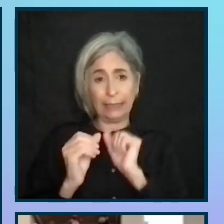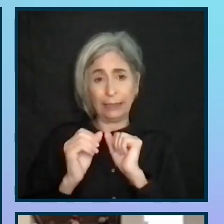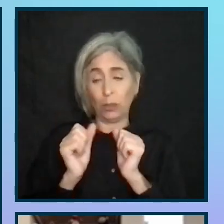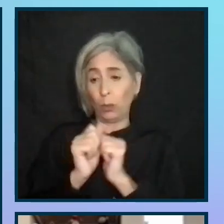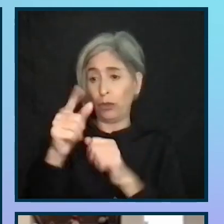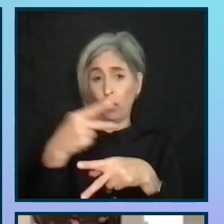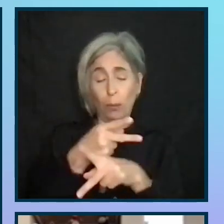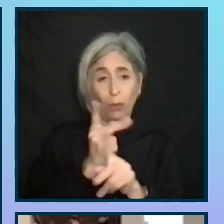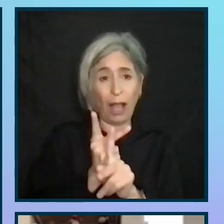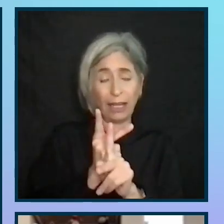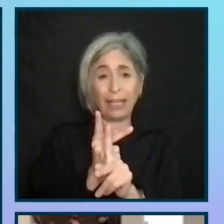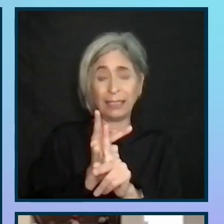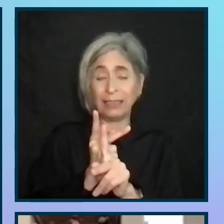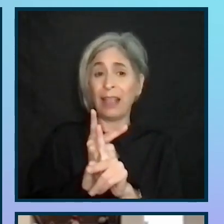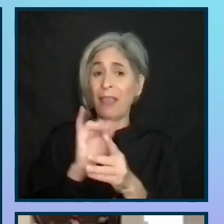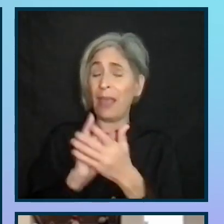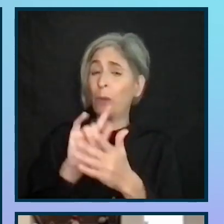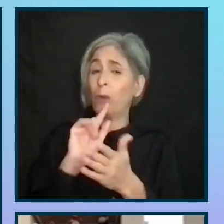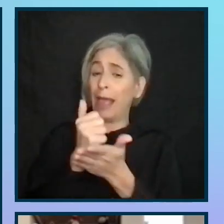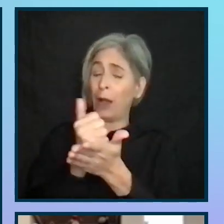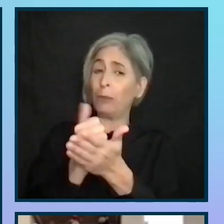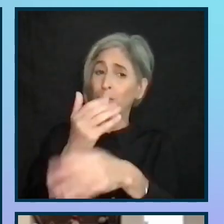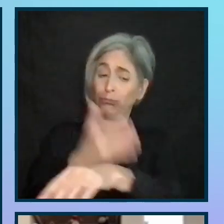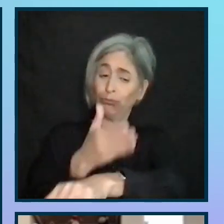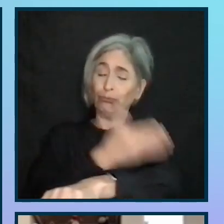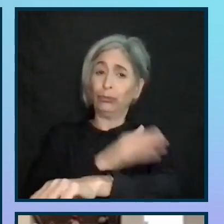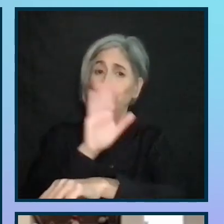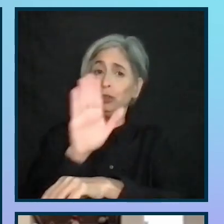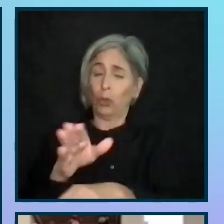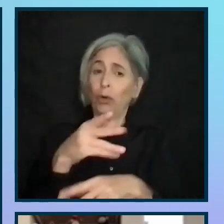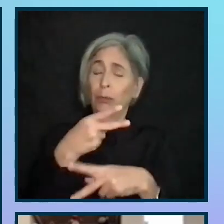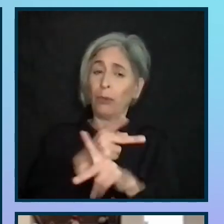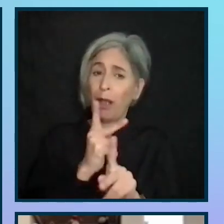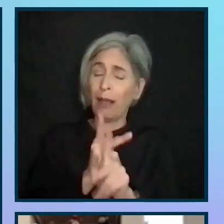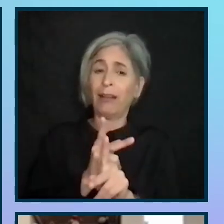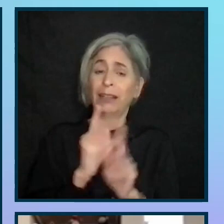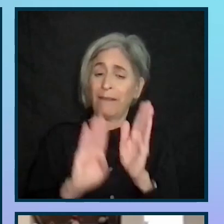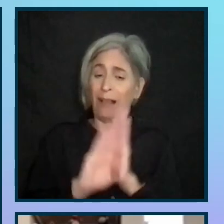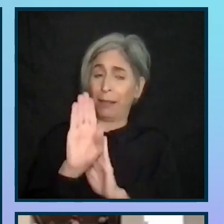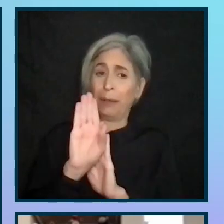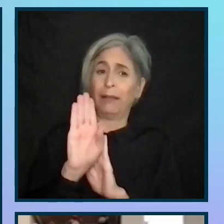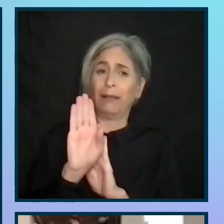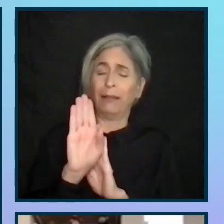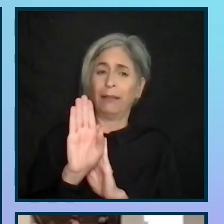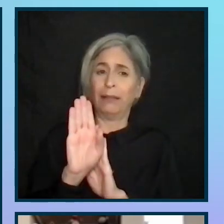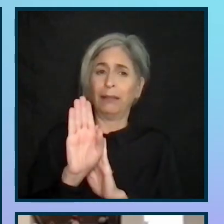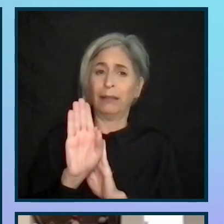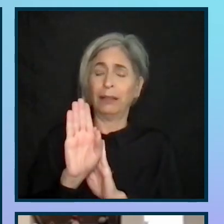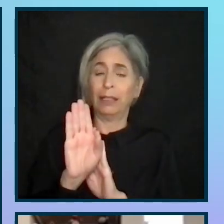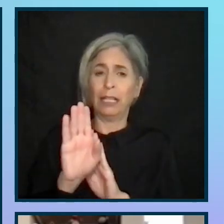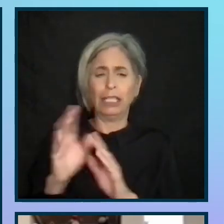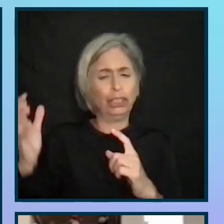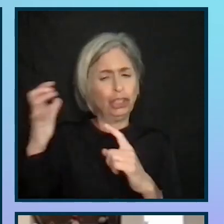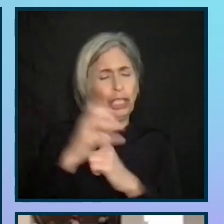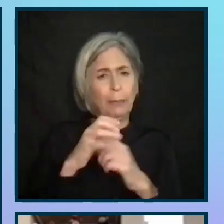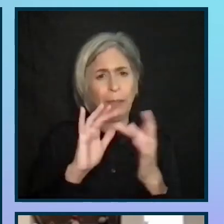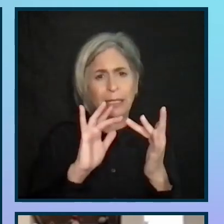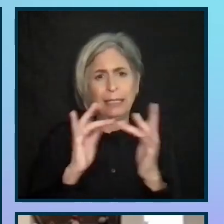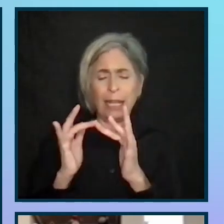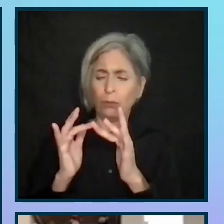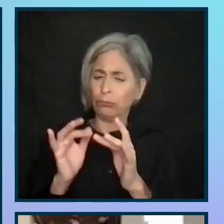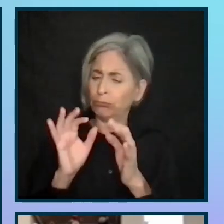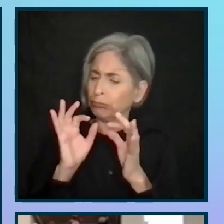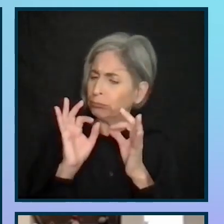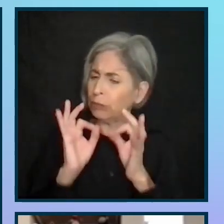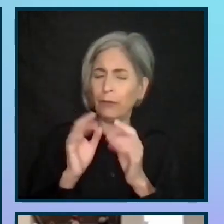can be hugely informative and lead to a much greater understanding. Organising this sort of event is something that the Champions Network is perfectly